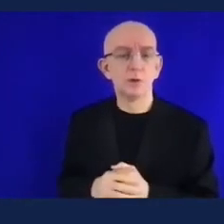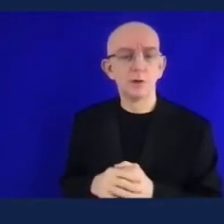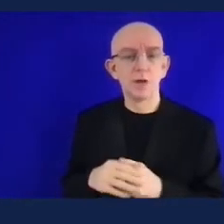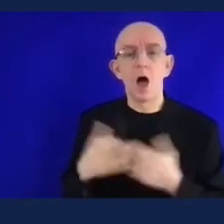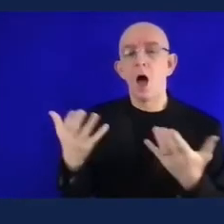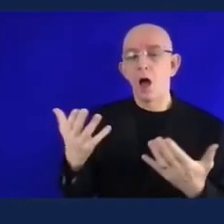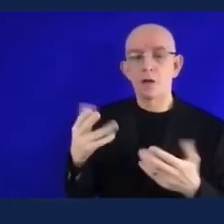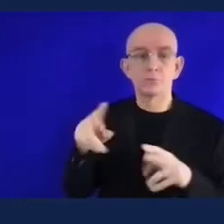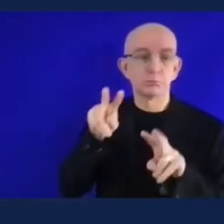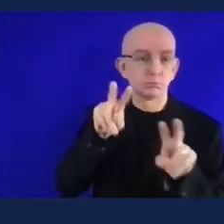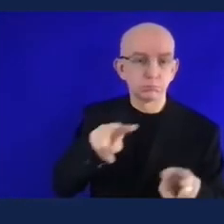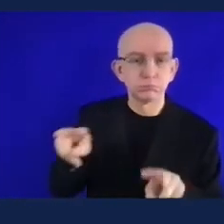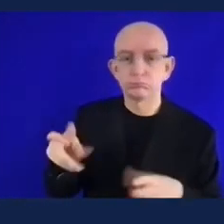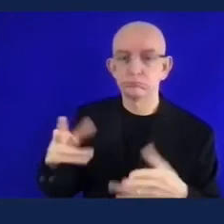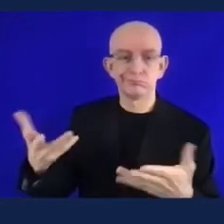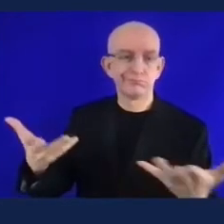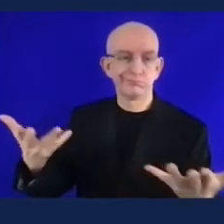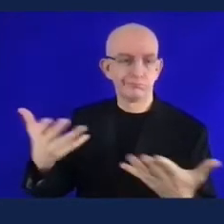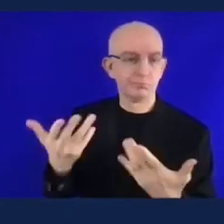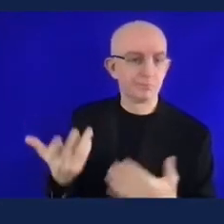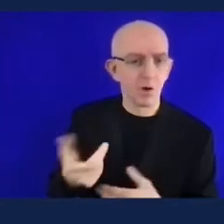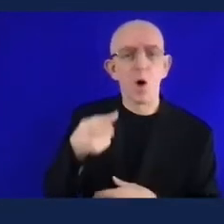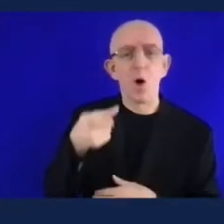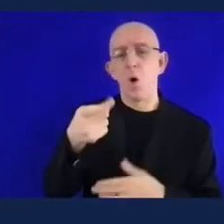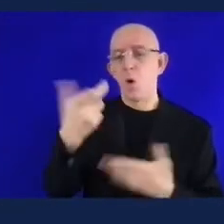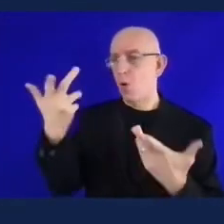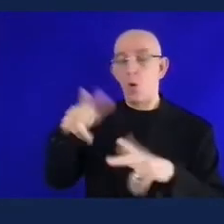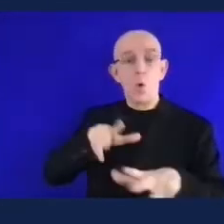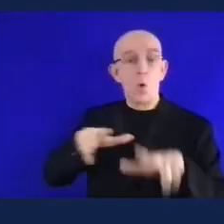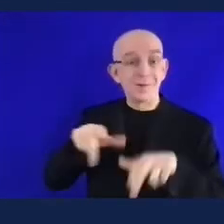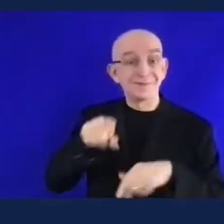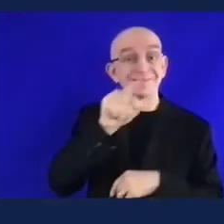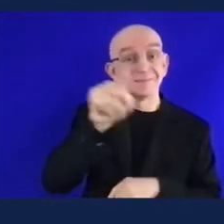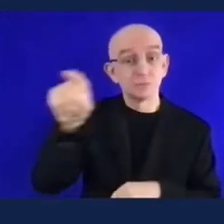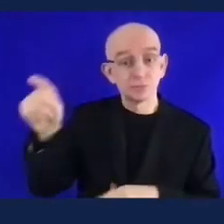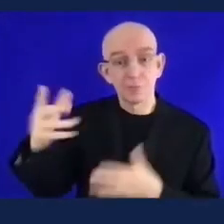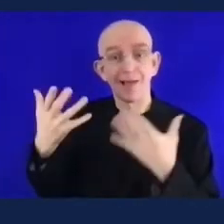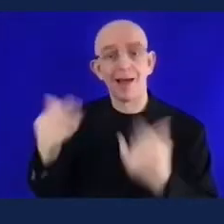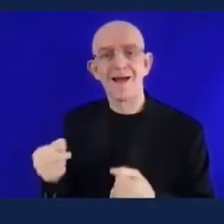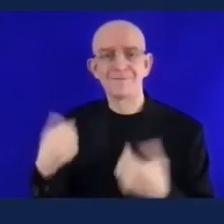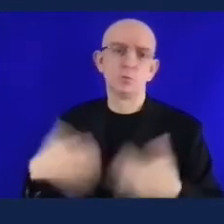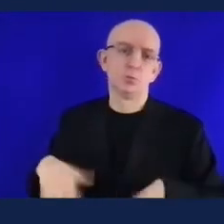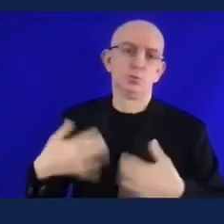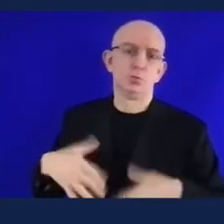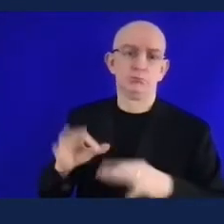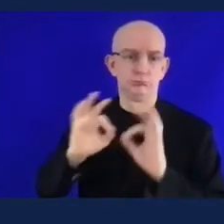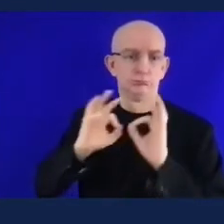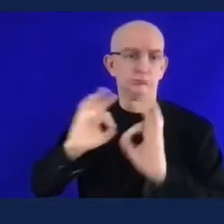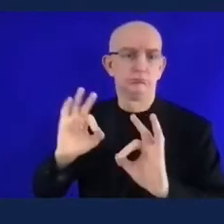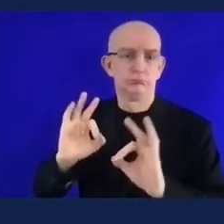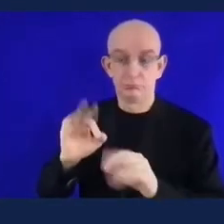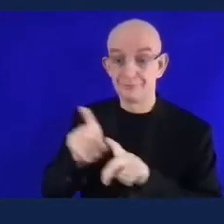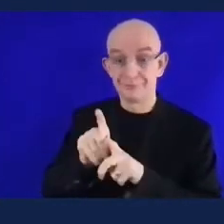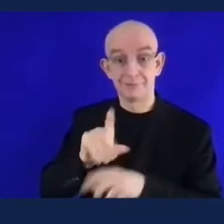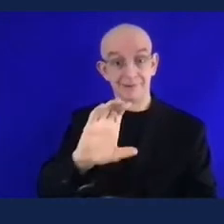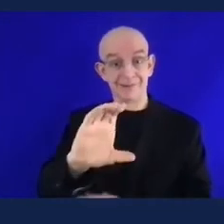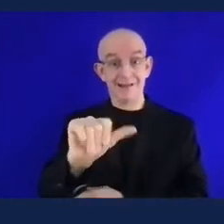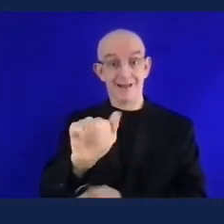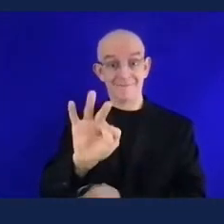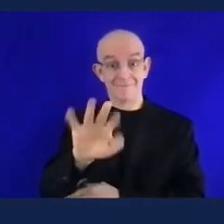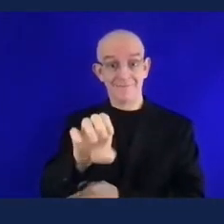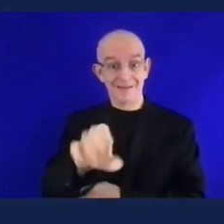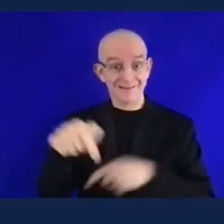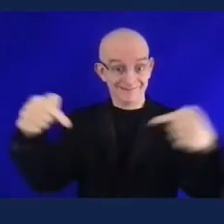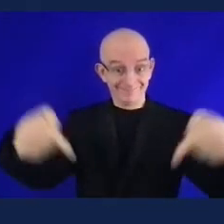key message at the beginning is just to spread awareness like like what the week 15 is doing just spread awareness at the beginning showing that we're all equal we all can do the